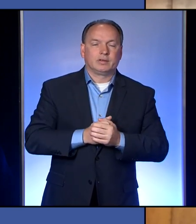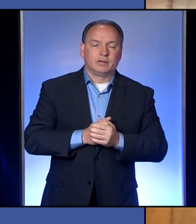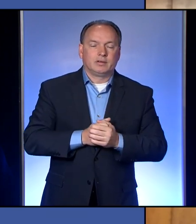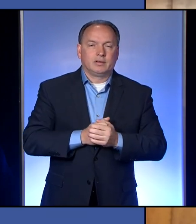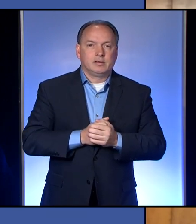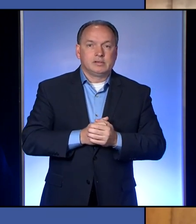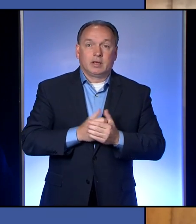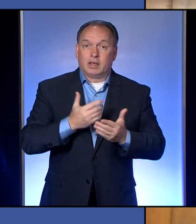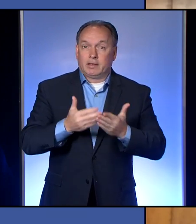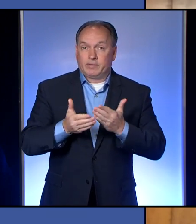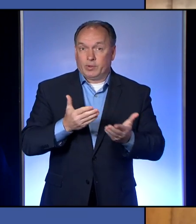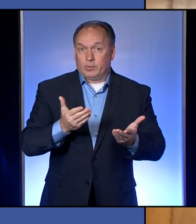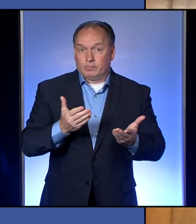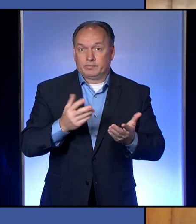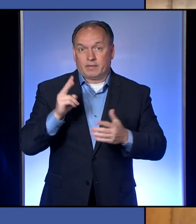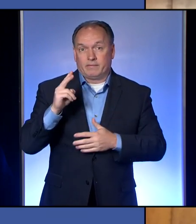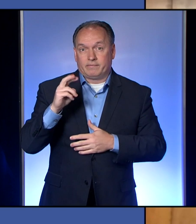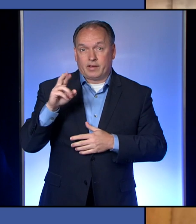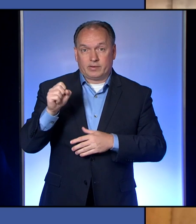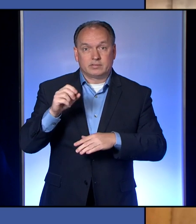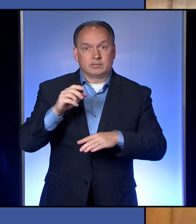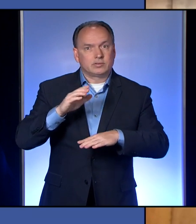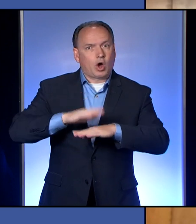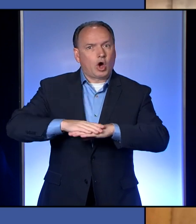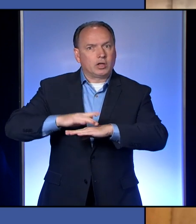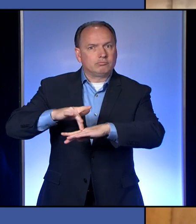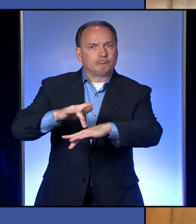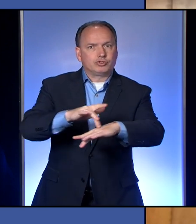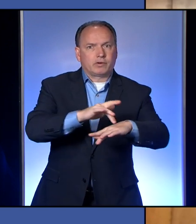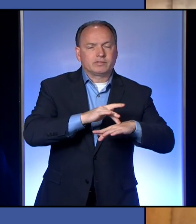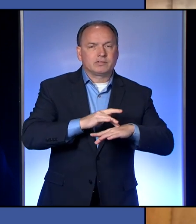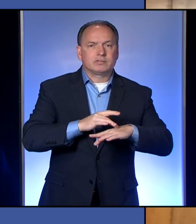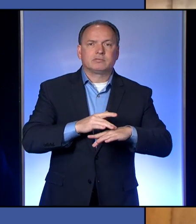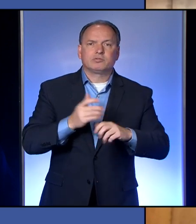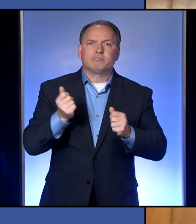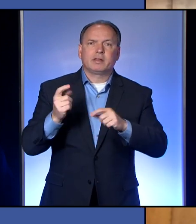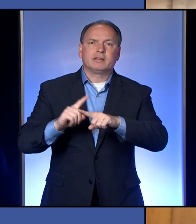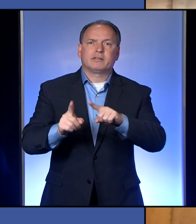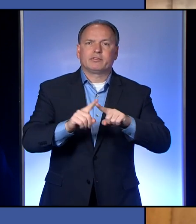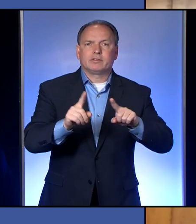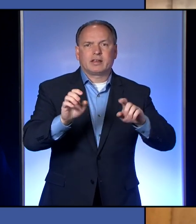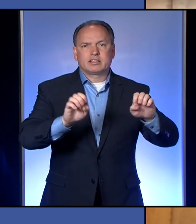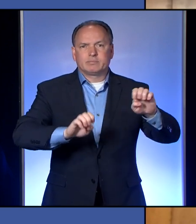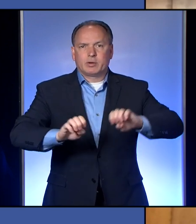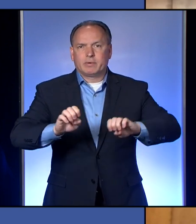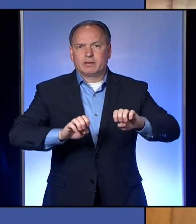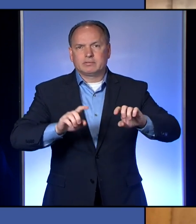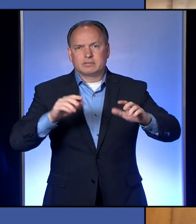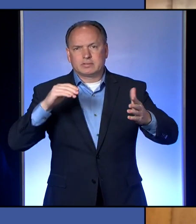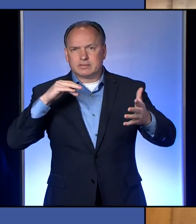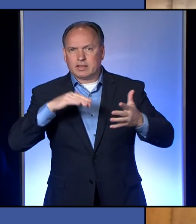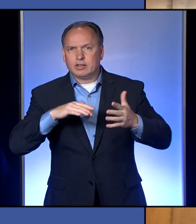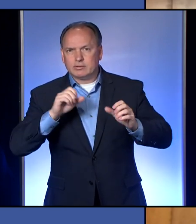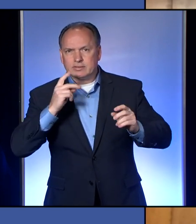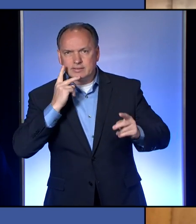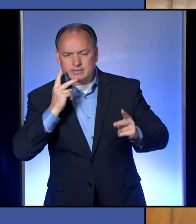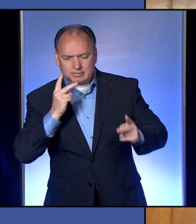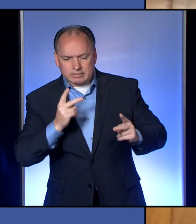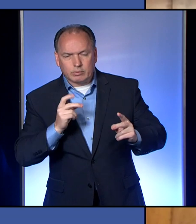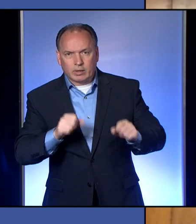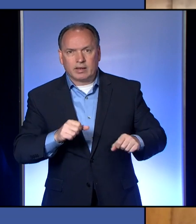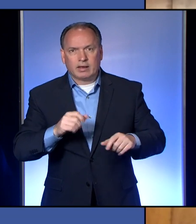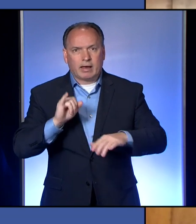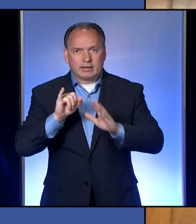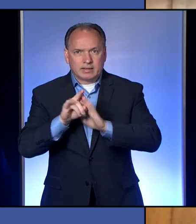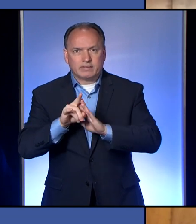even though the virus is found on surfaces, and there have been a number of experimental studies showing that you can identify the virus on almost any